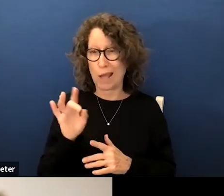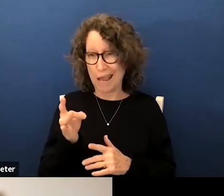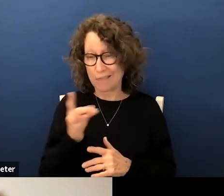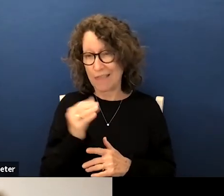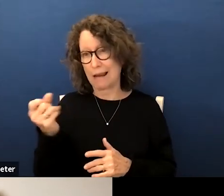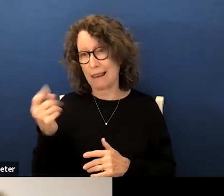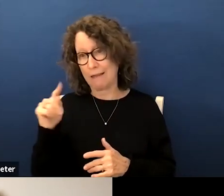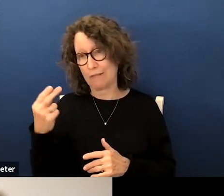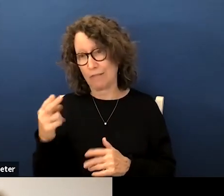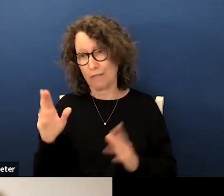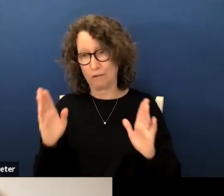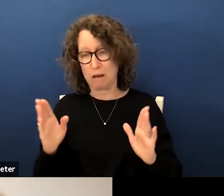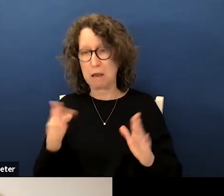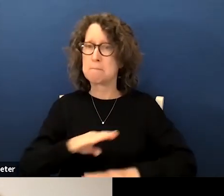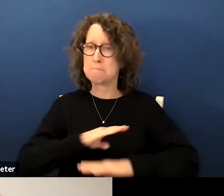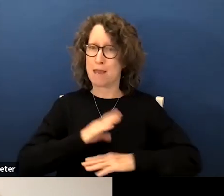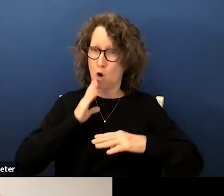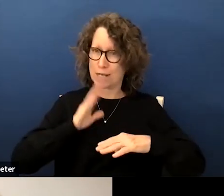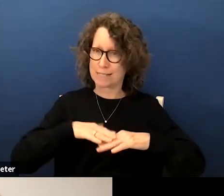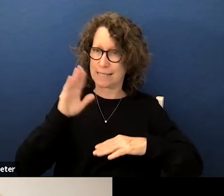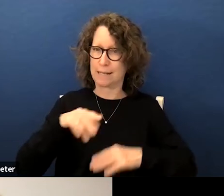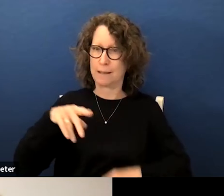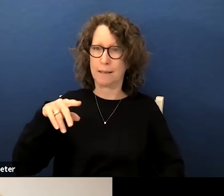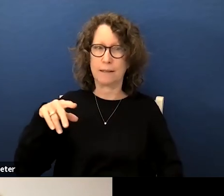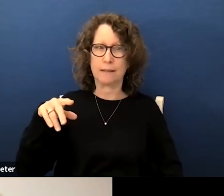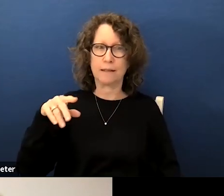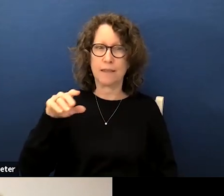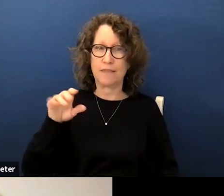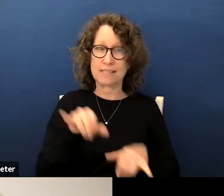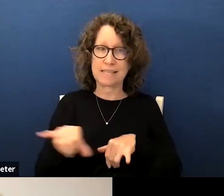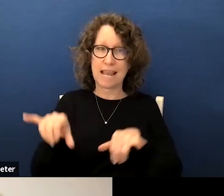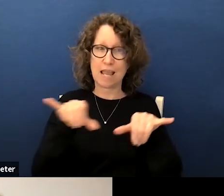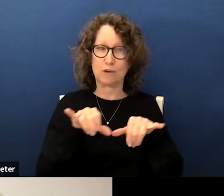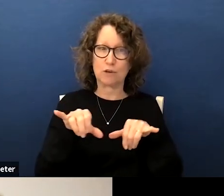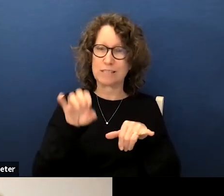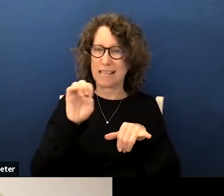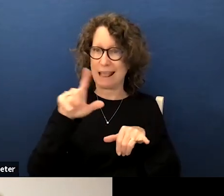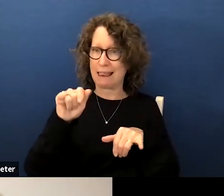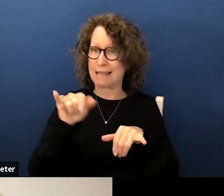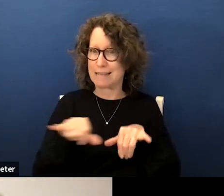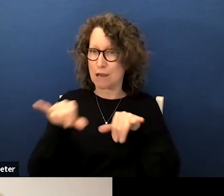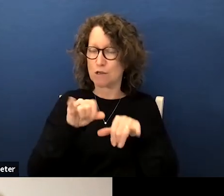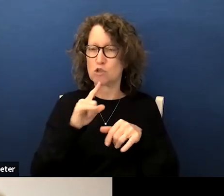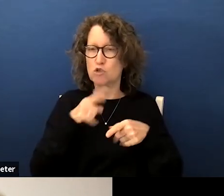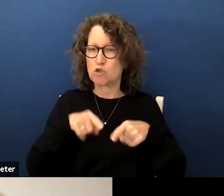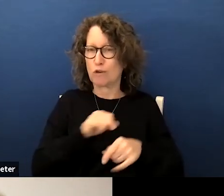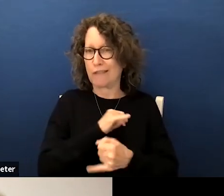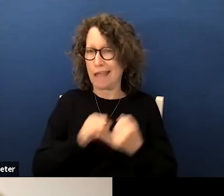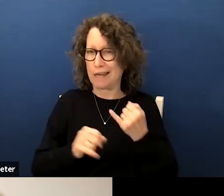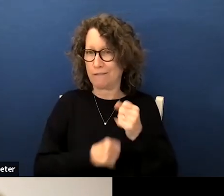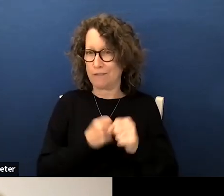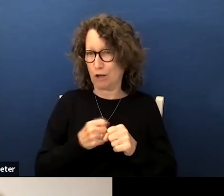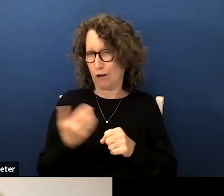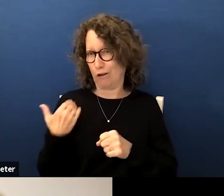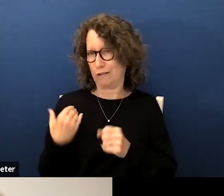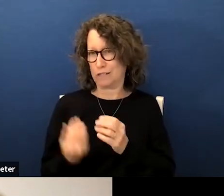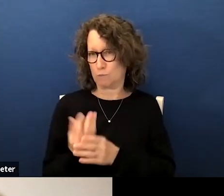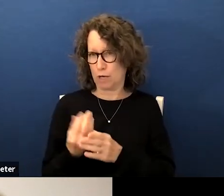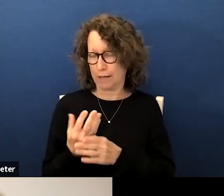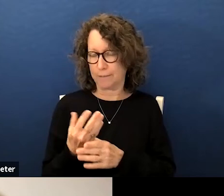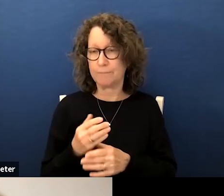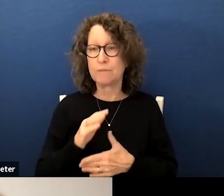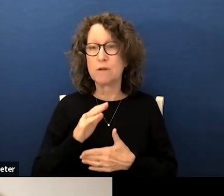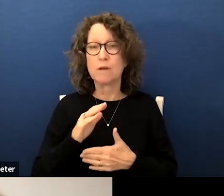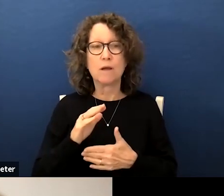grade students met or exceeded the ela standards during this end of years in the spring the all